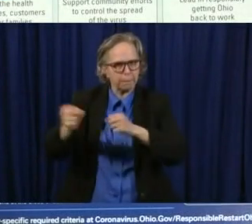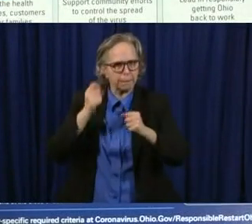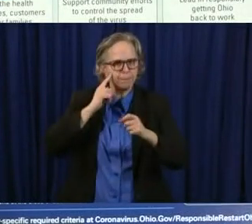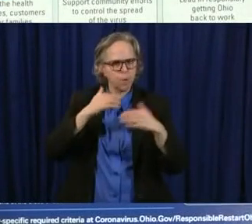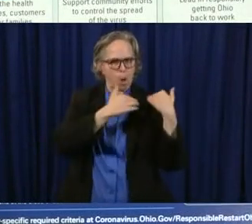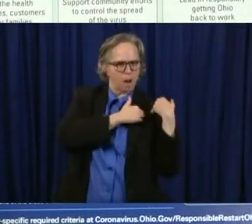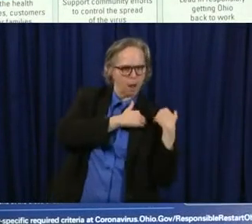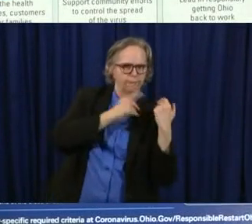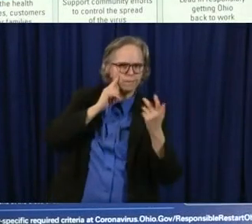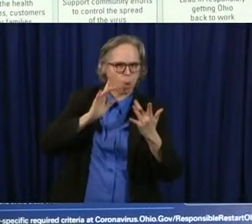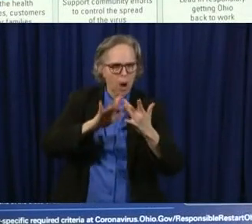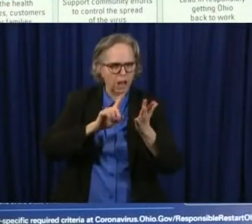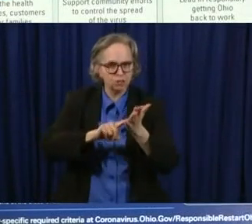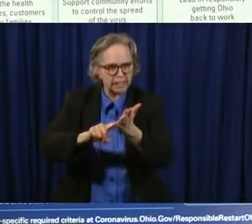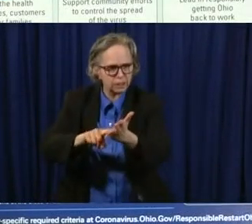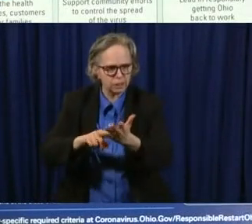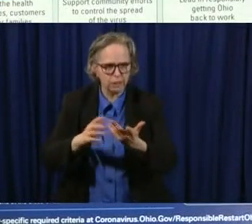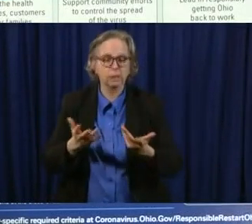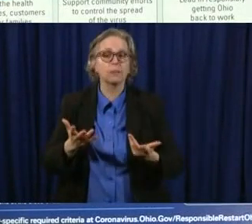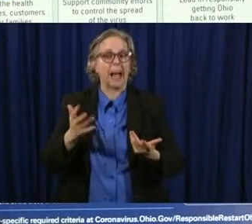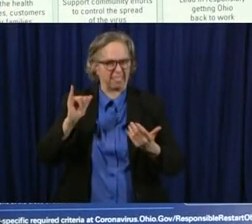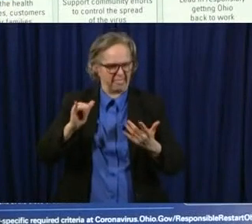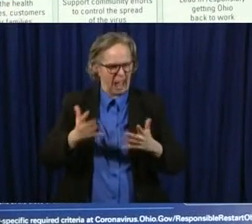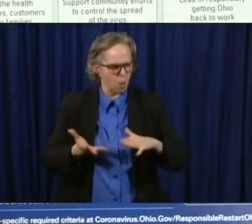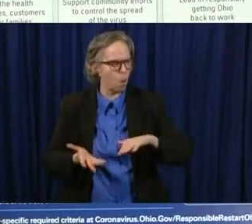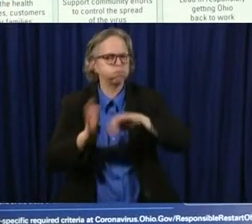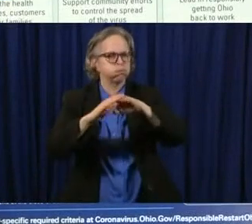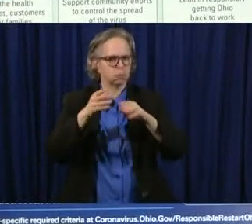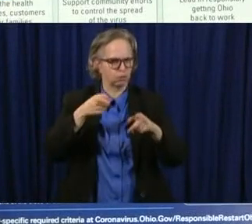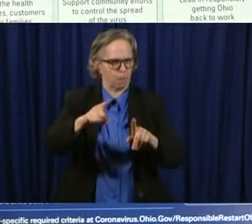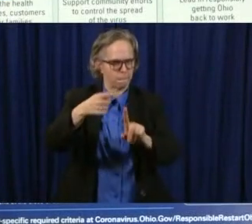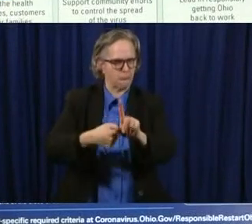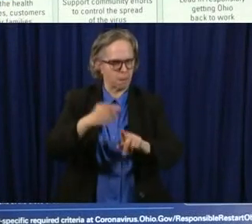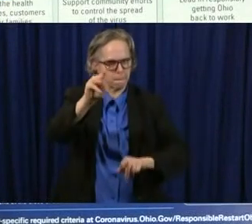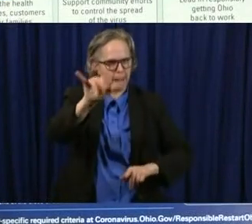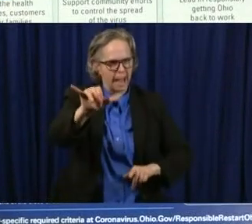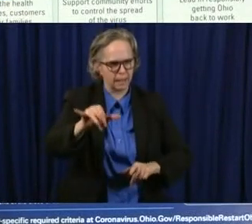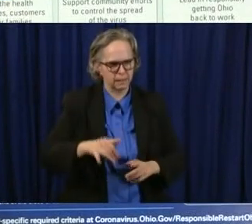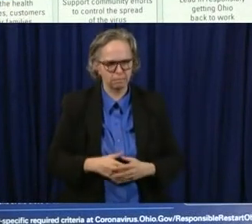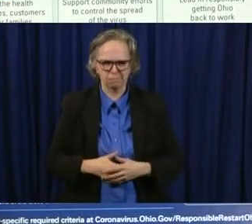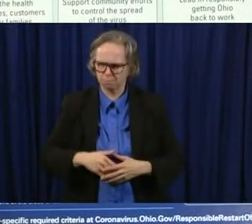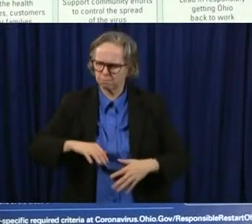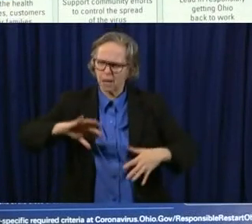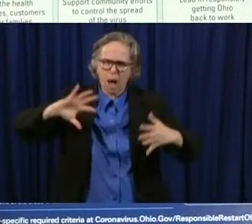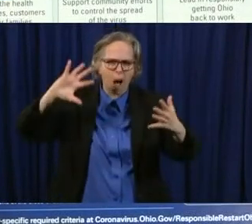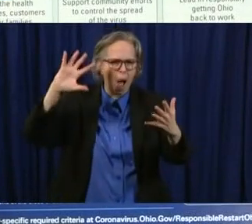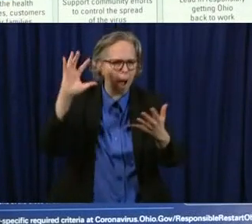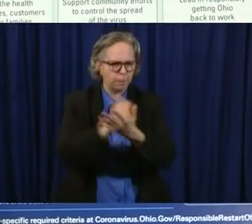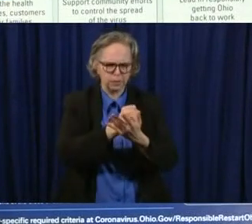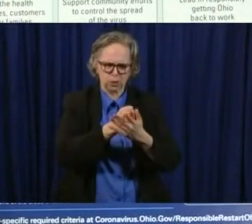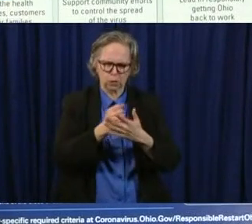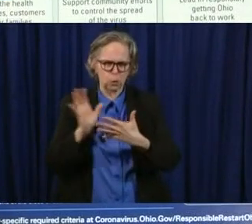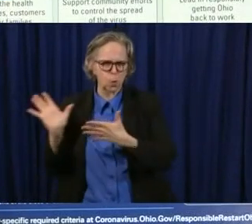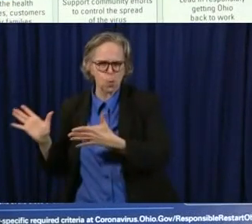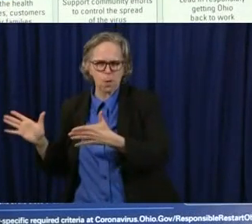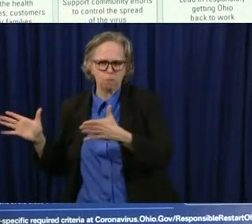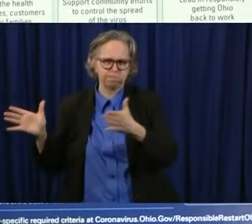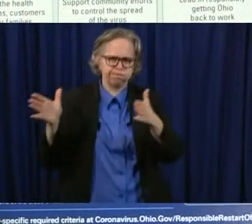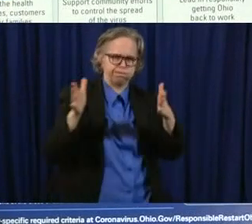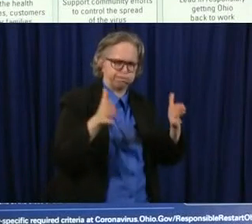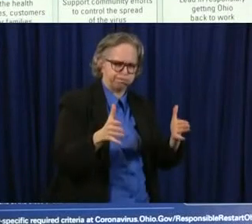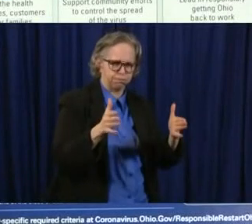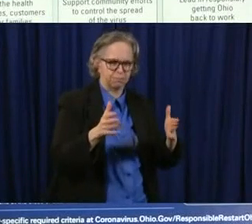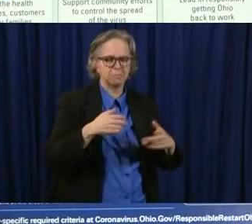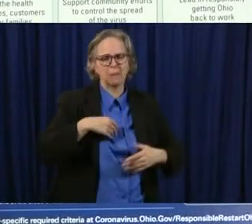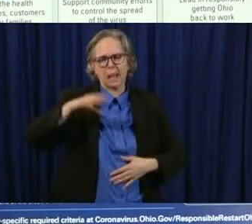so it seemed the time that we could start down the pathway um we will be criticized from one